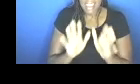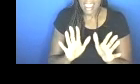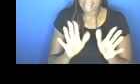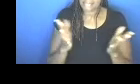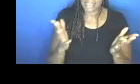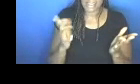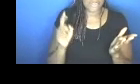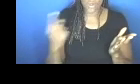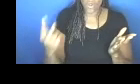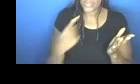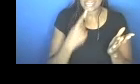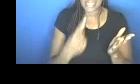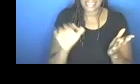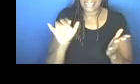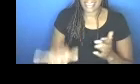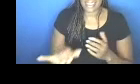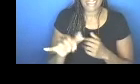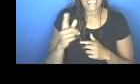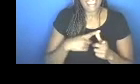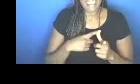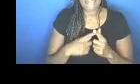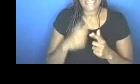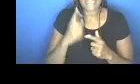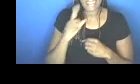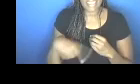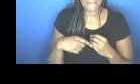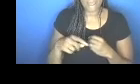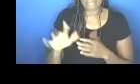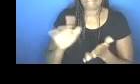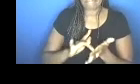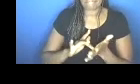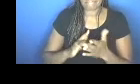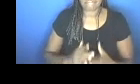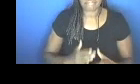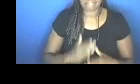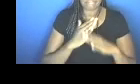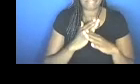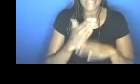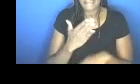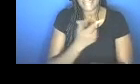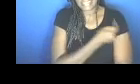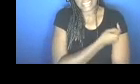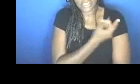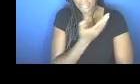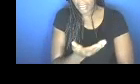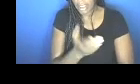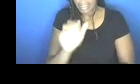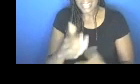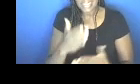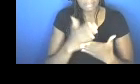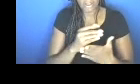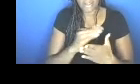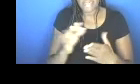And then finally, just thinking about, you know, the pharmaceutical interventions, you know, vaccines are out there. That's a part of this bigger